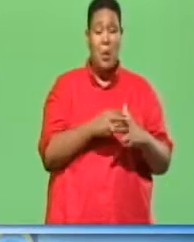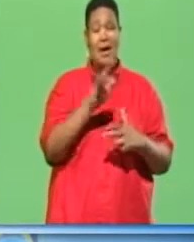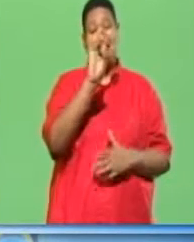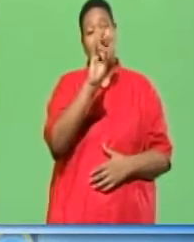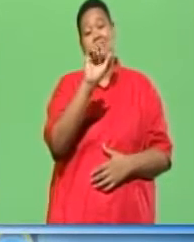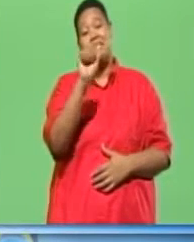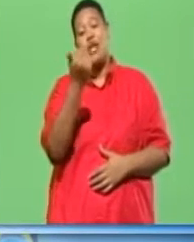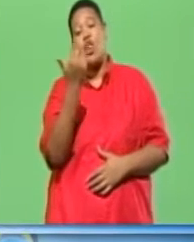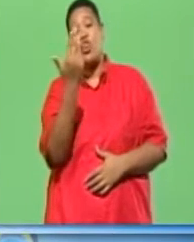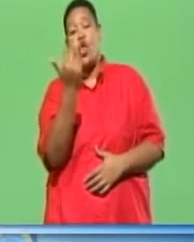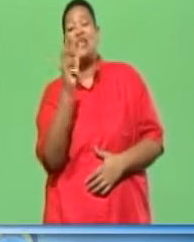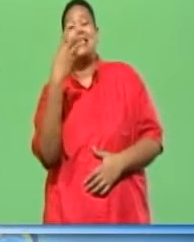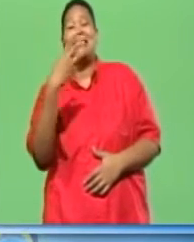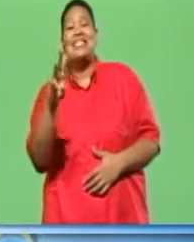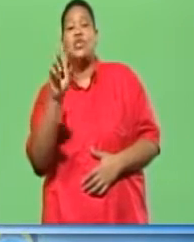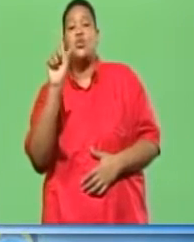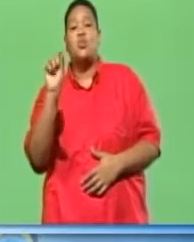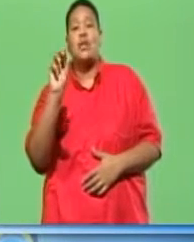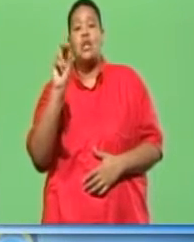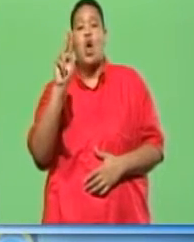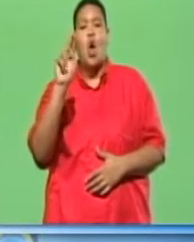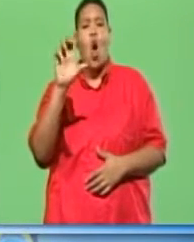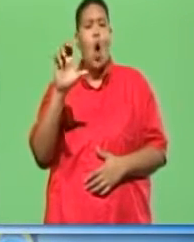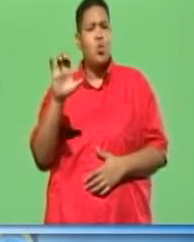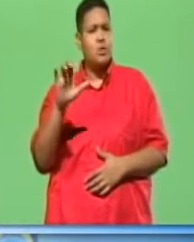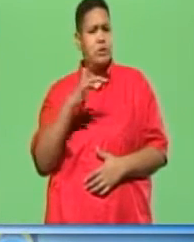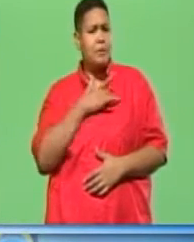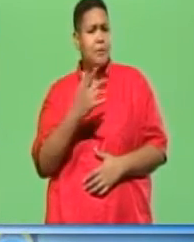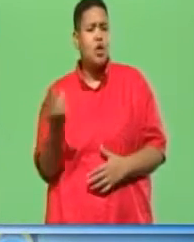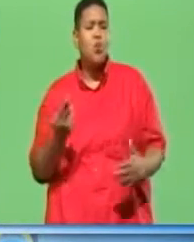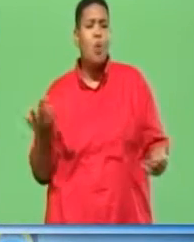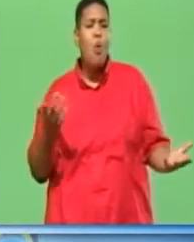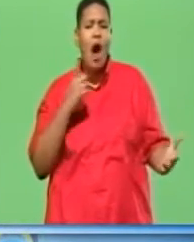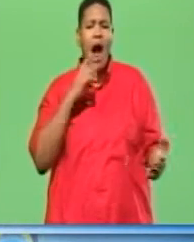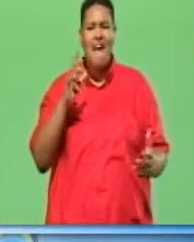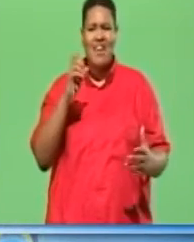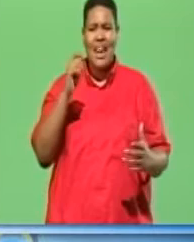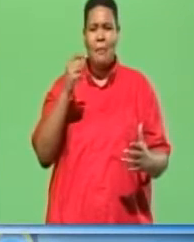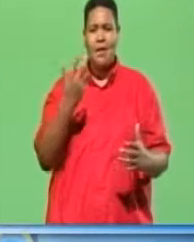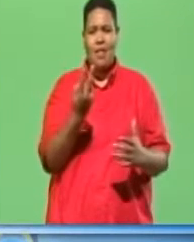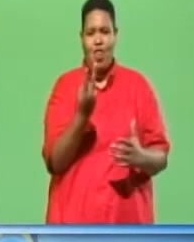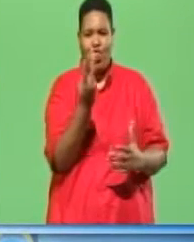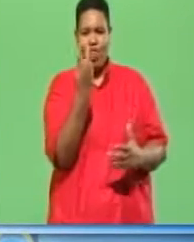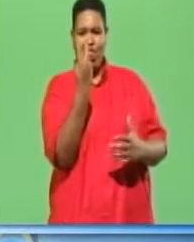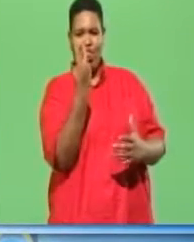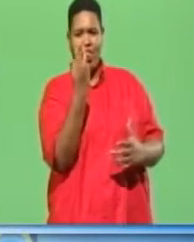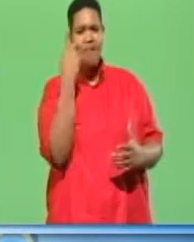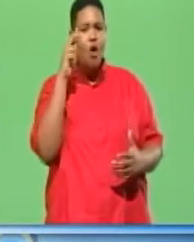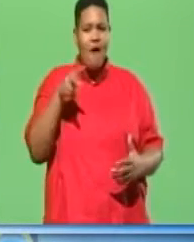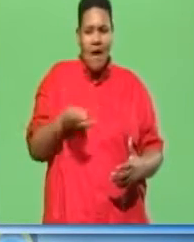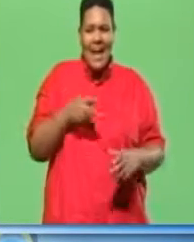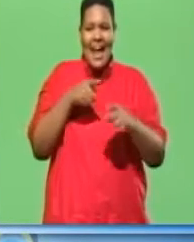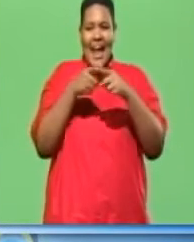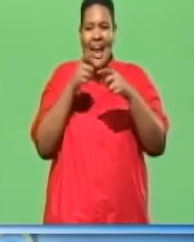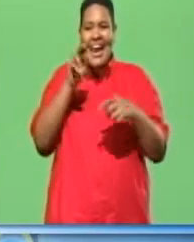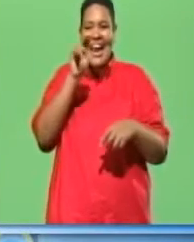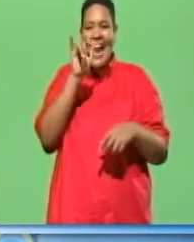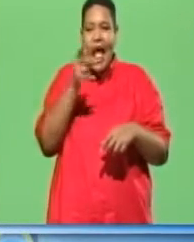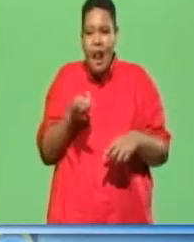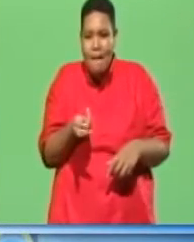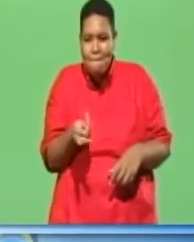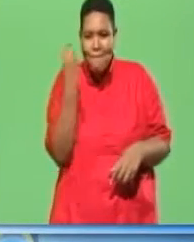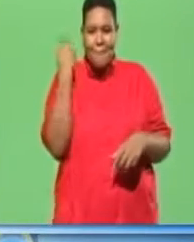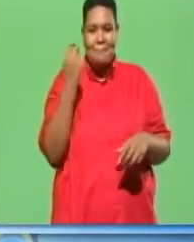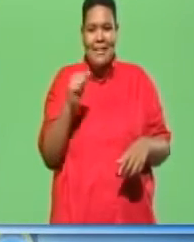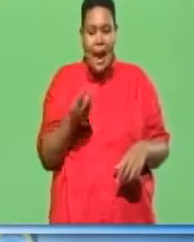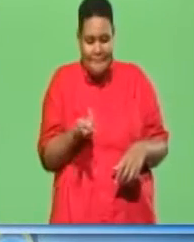16 or 20 ounces. This hammer usually has a curved claw, which is used to extract nails. A good quality